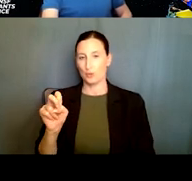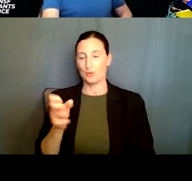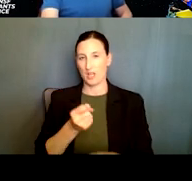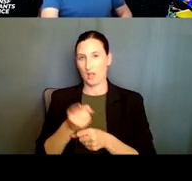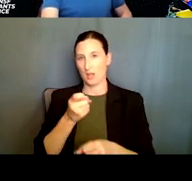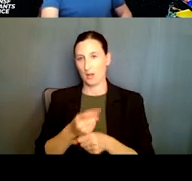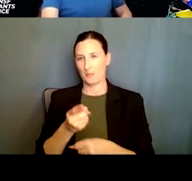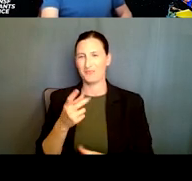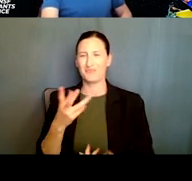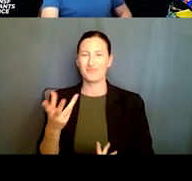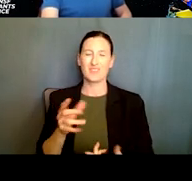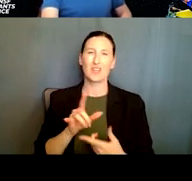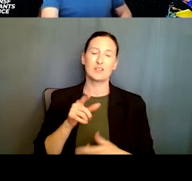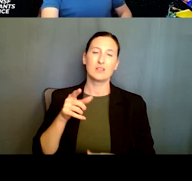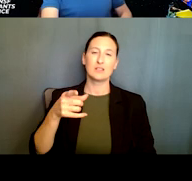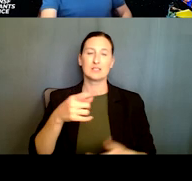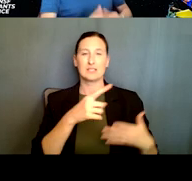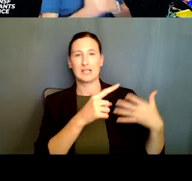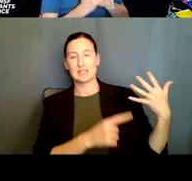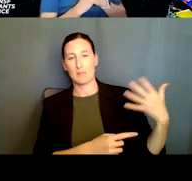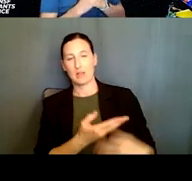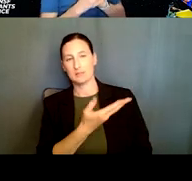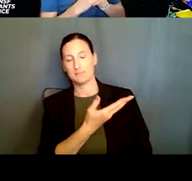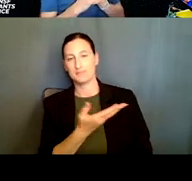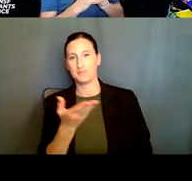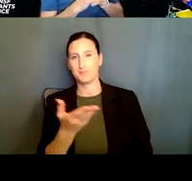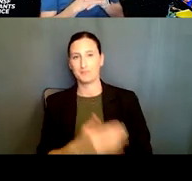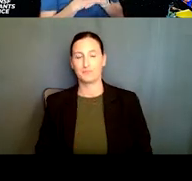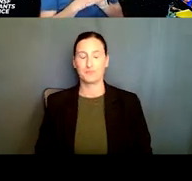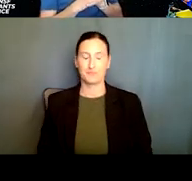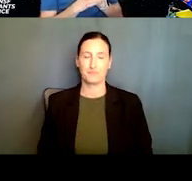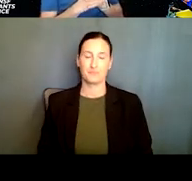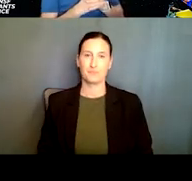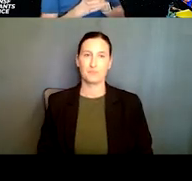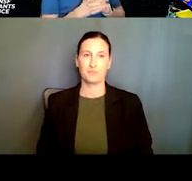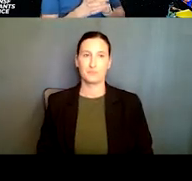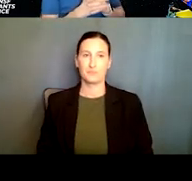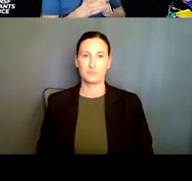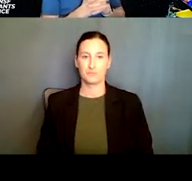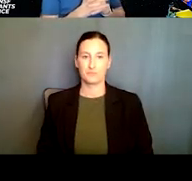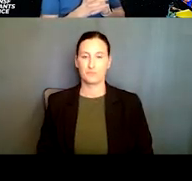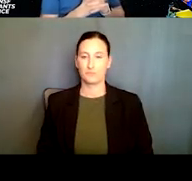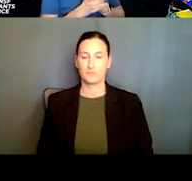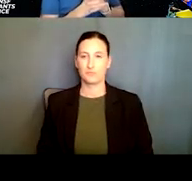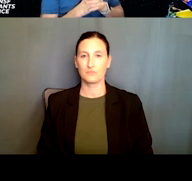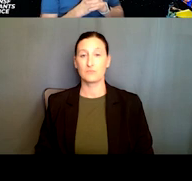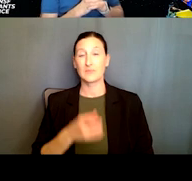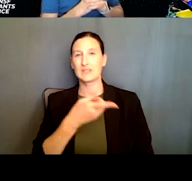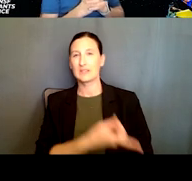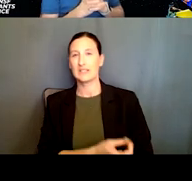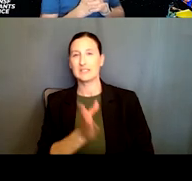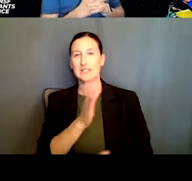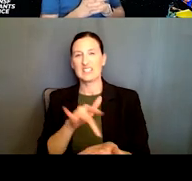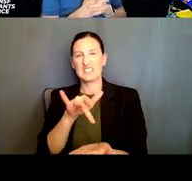transportation, energy, healthcare, critical infrastructure, and so on. Uh, you can imagine this as being at the center